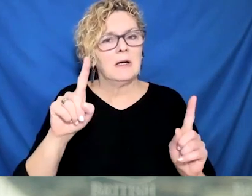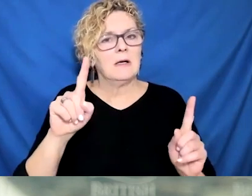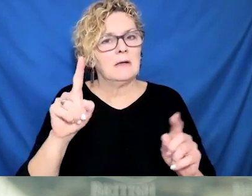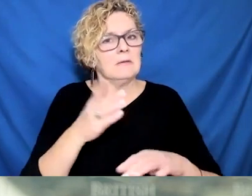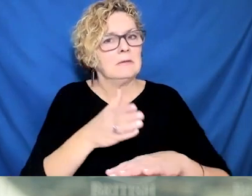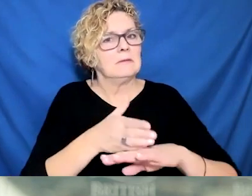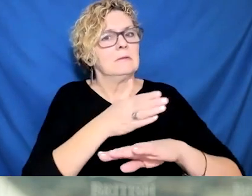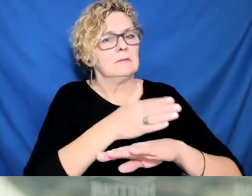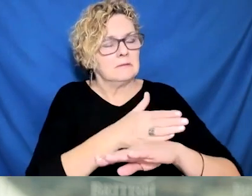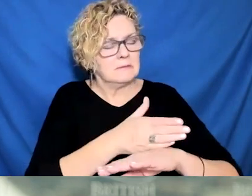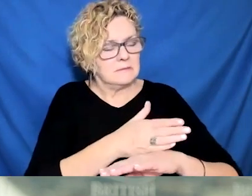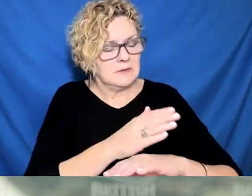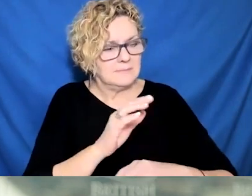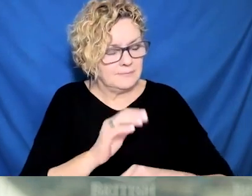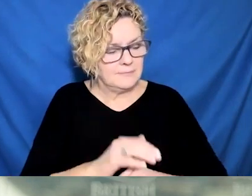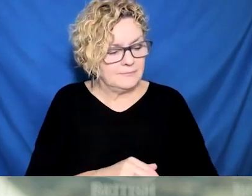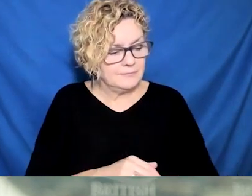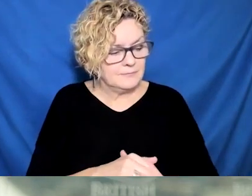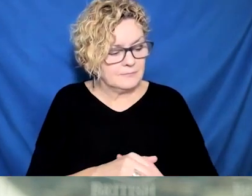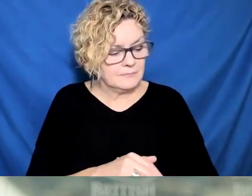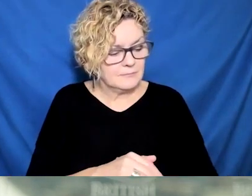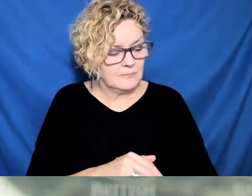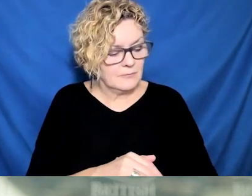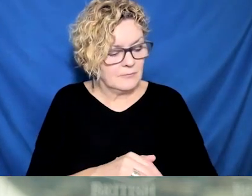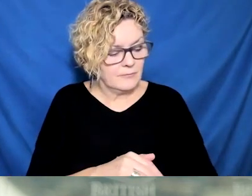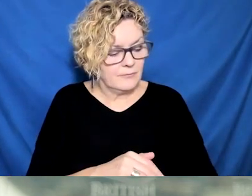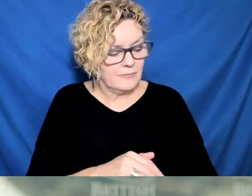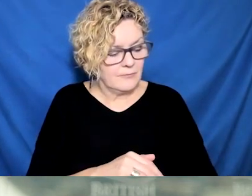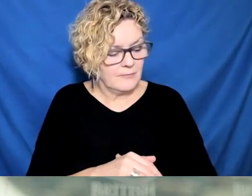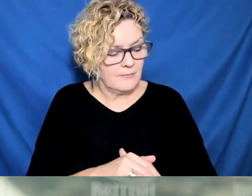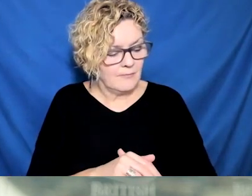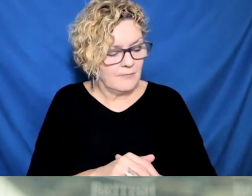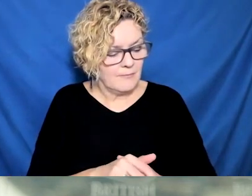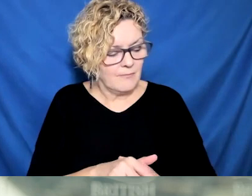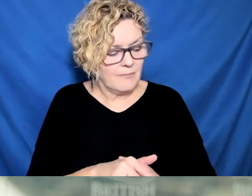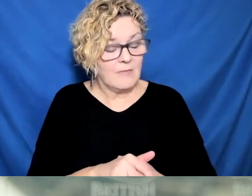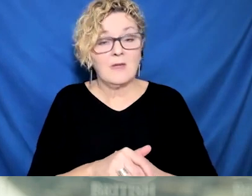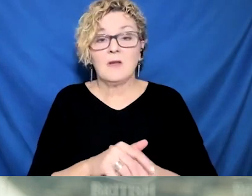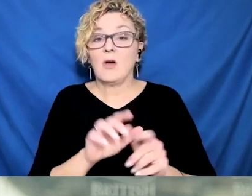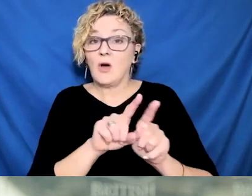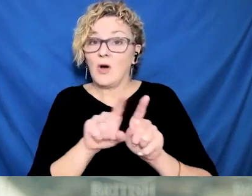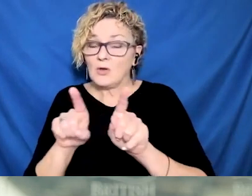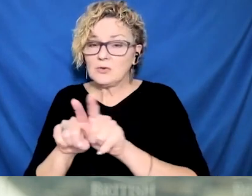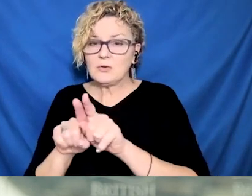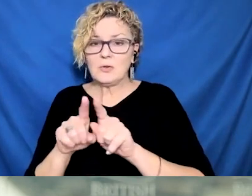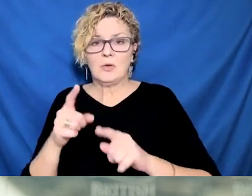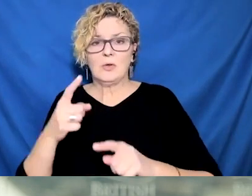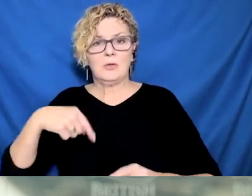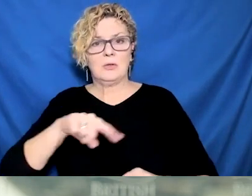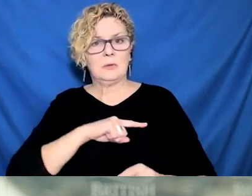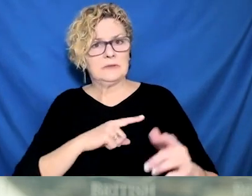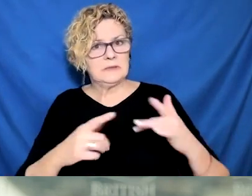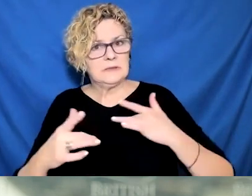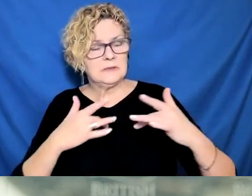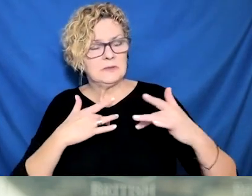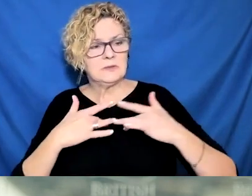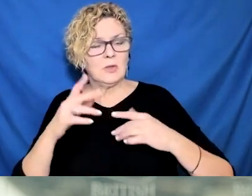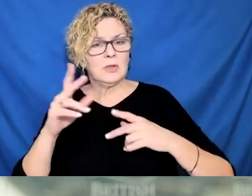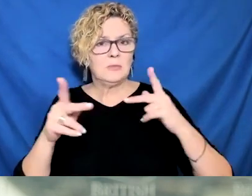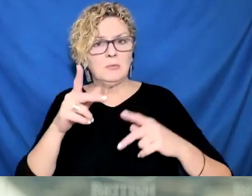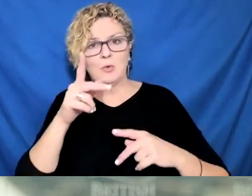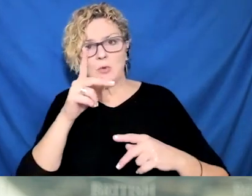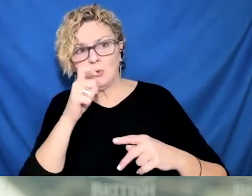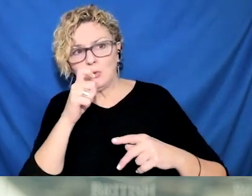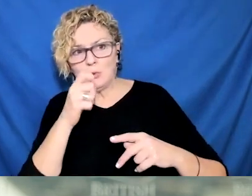Dr. Henry has done with more detailed information here about the risk of hospitalization has been followed through